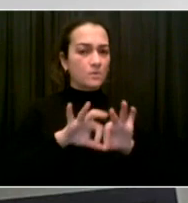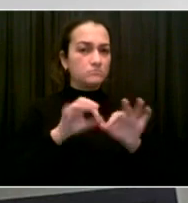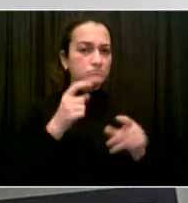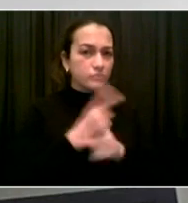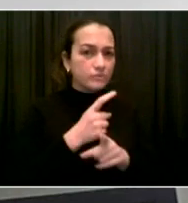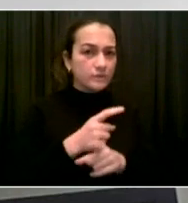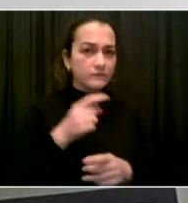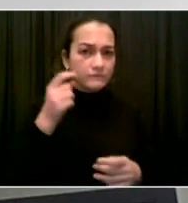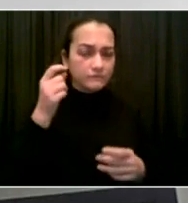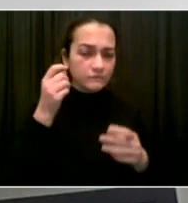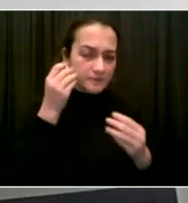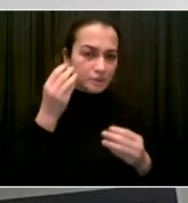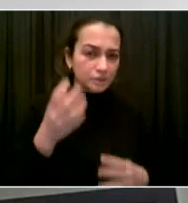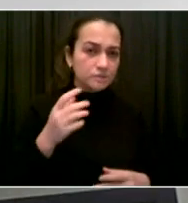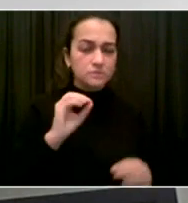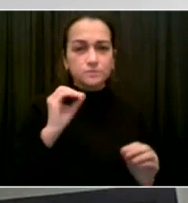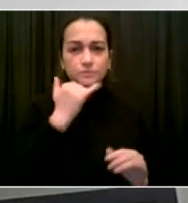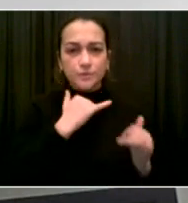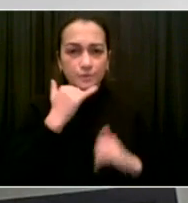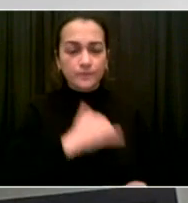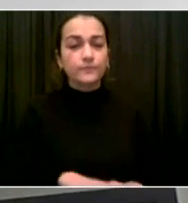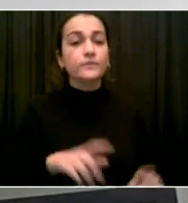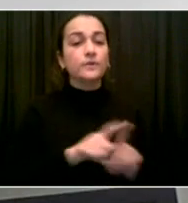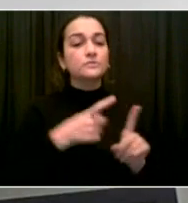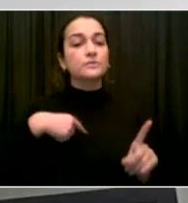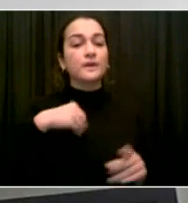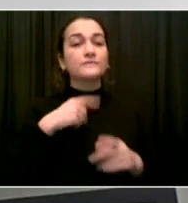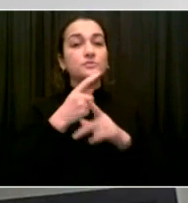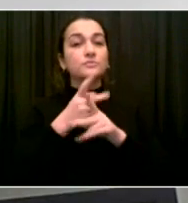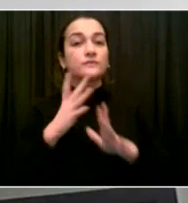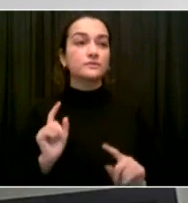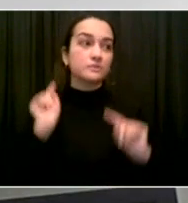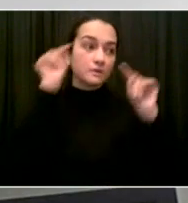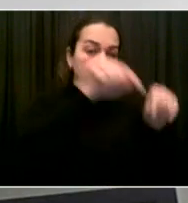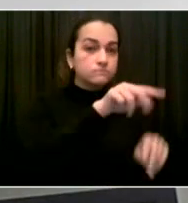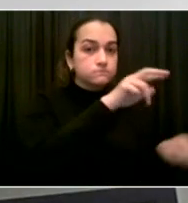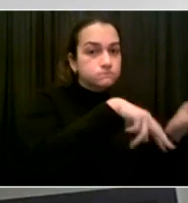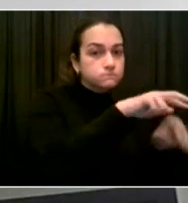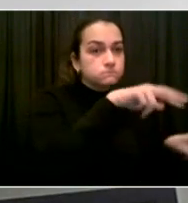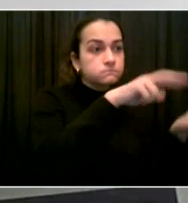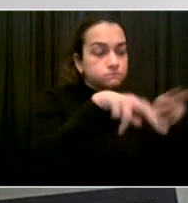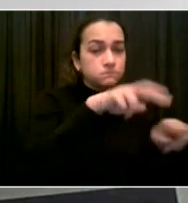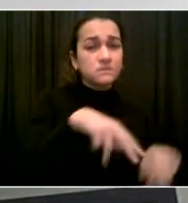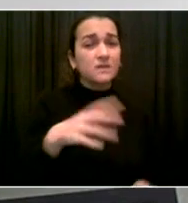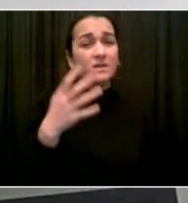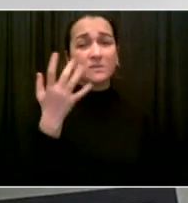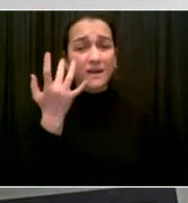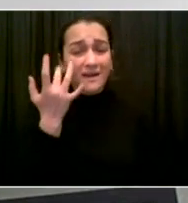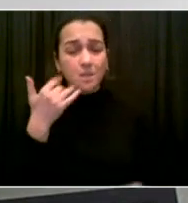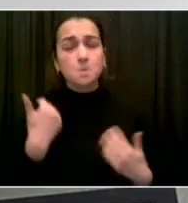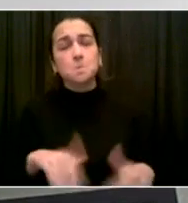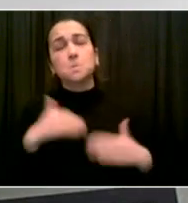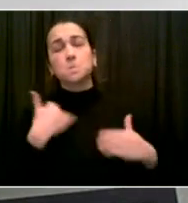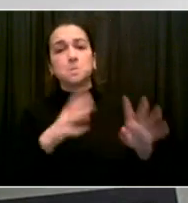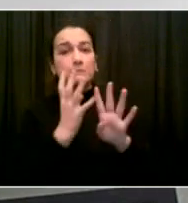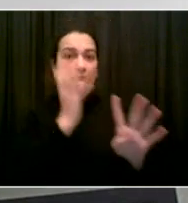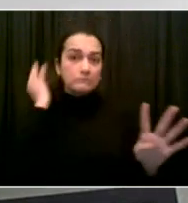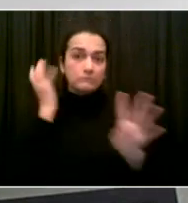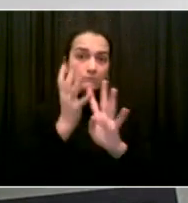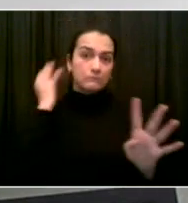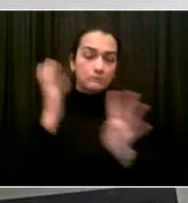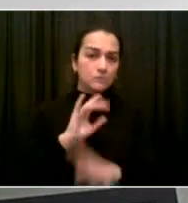had people out sick, and we need now to always have a reserve of people to replace